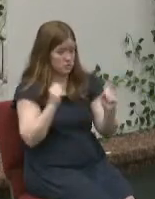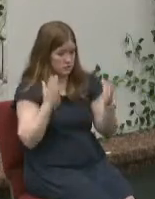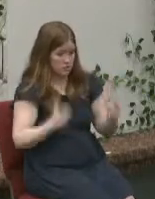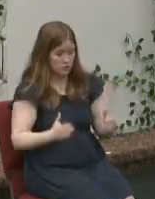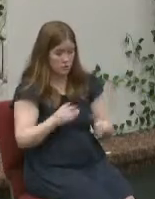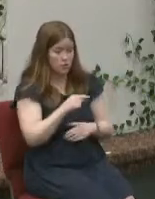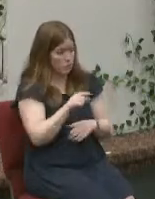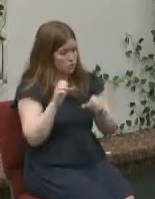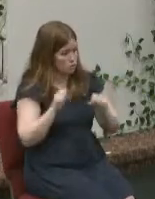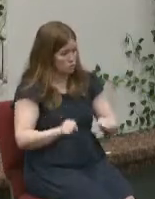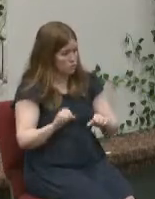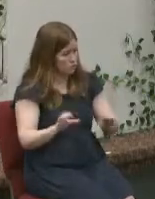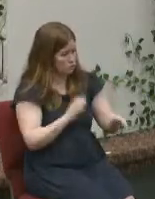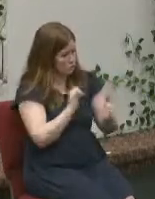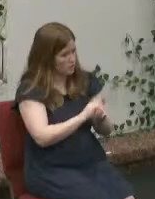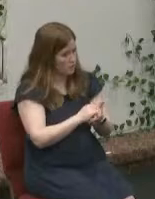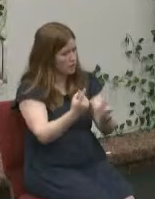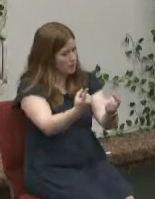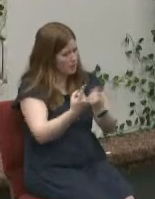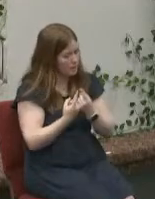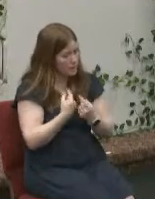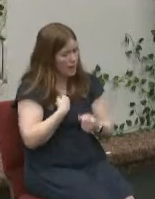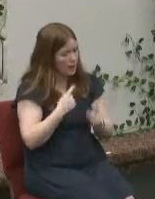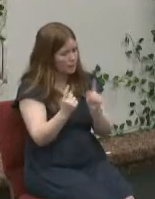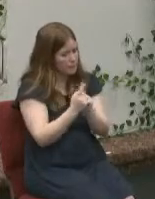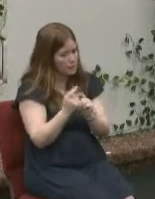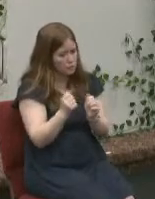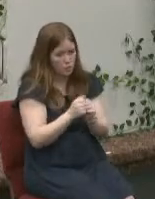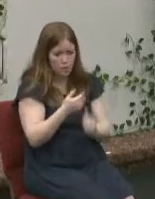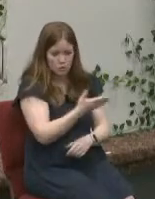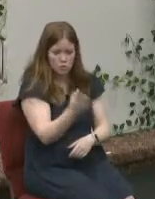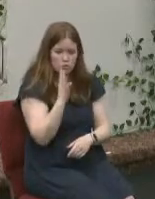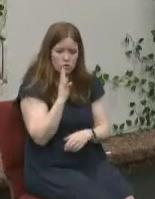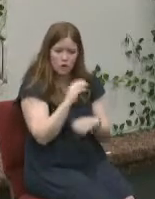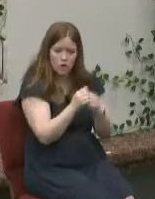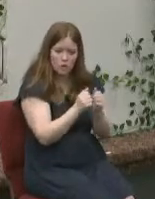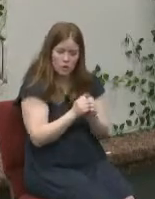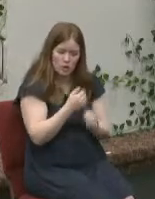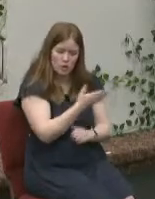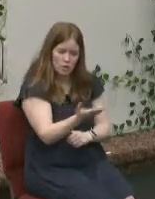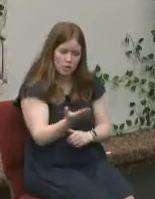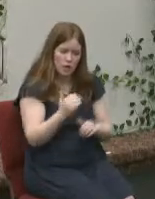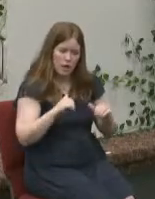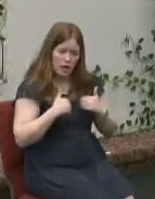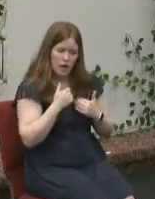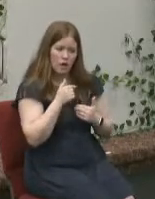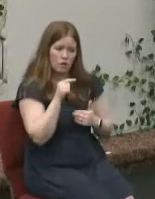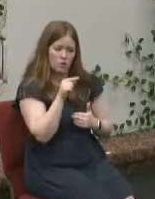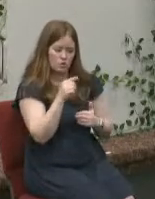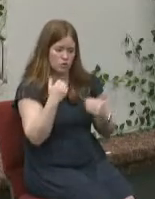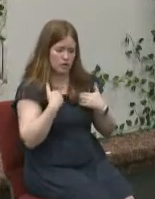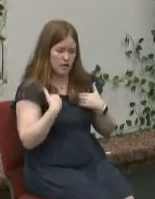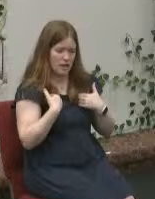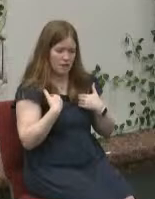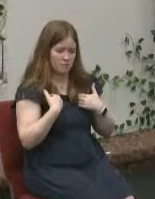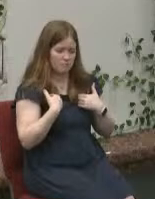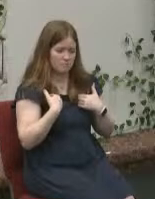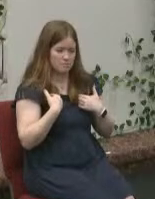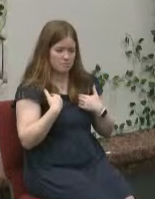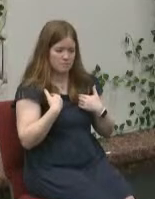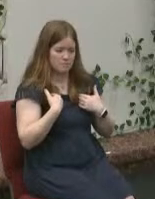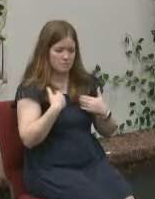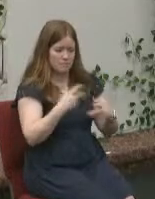just come up after the service is over i'll be glad to meet with you and talk with you about how you can have a place in god's story